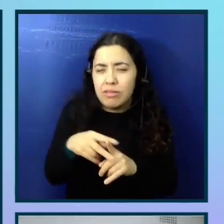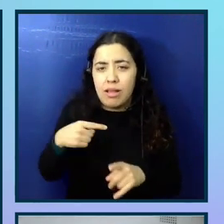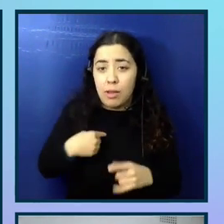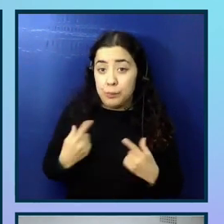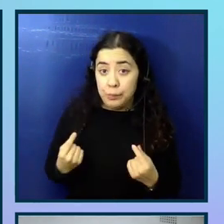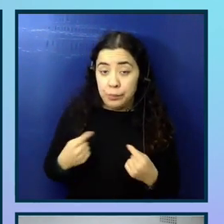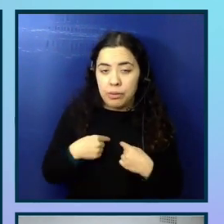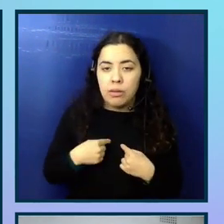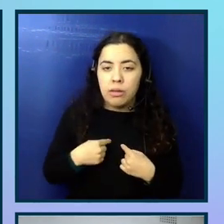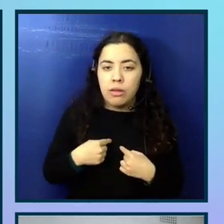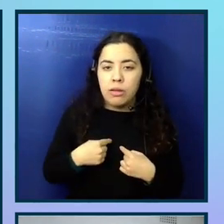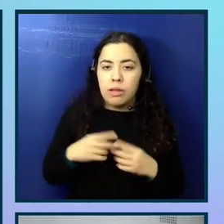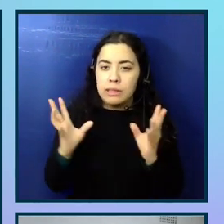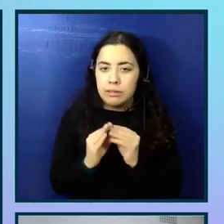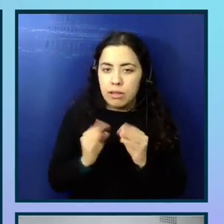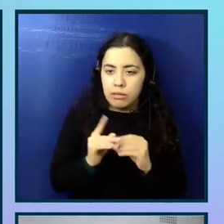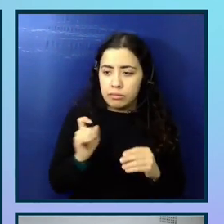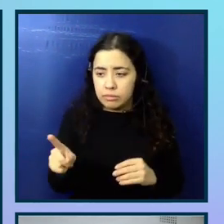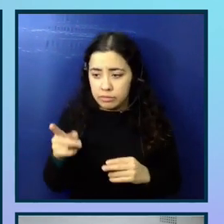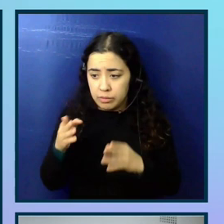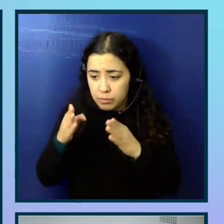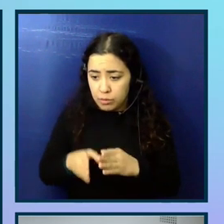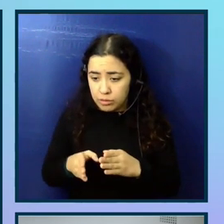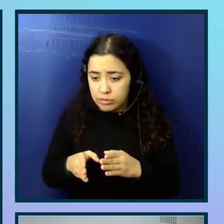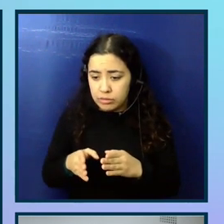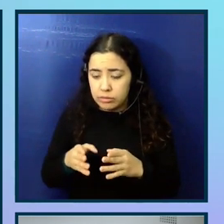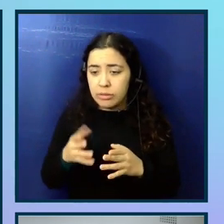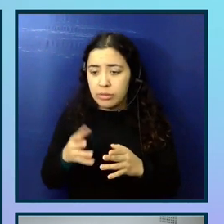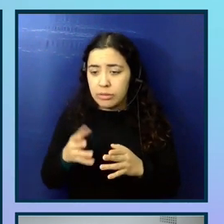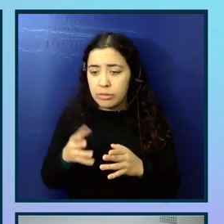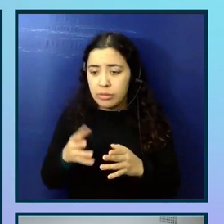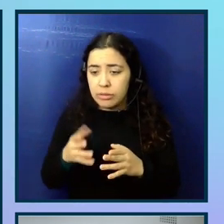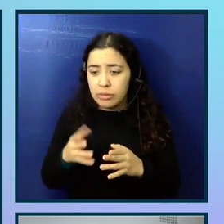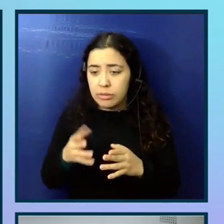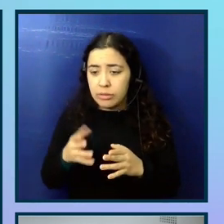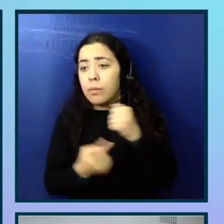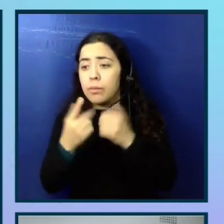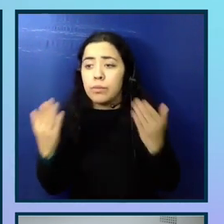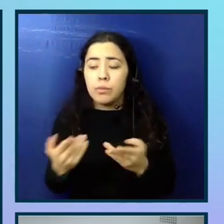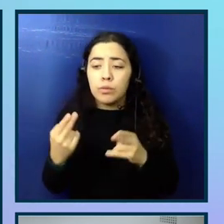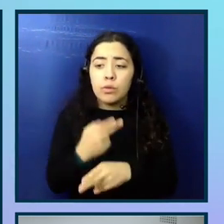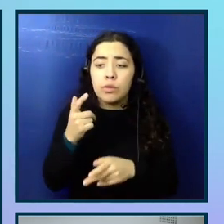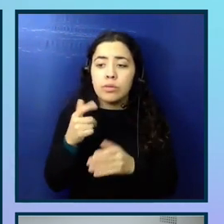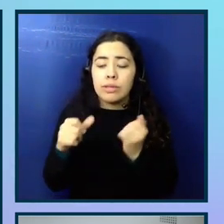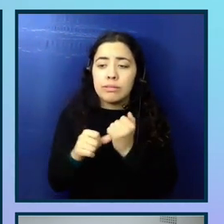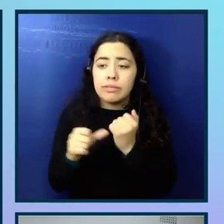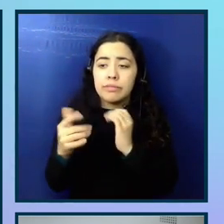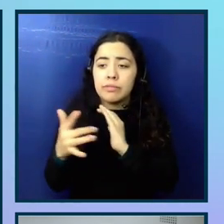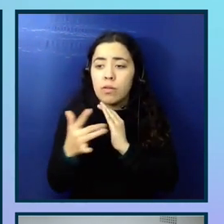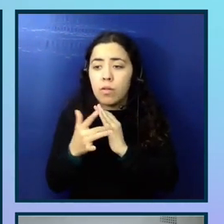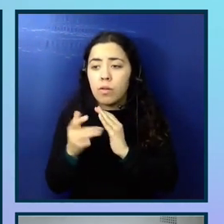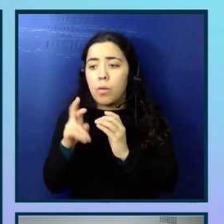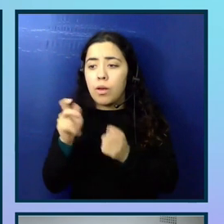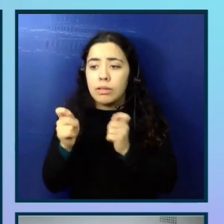will ask in sessions if the person uses any assistive technology or strategies. I